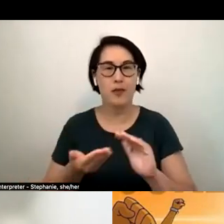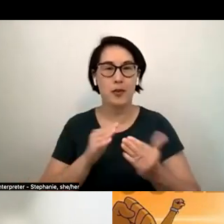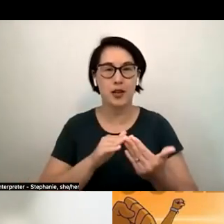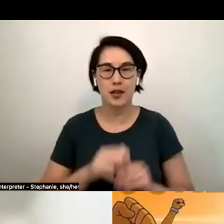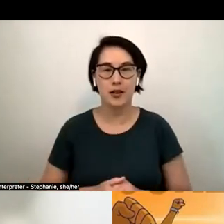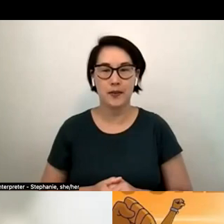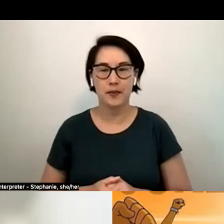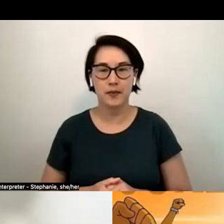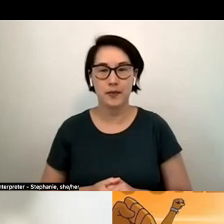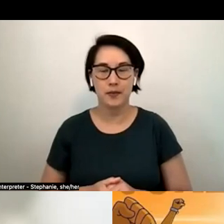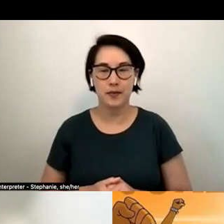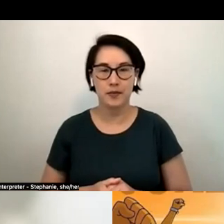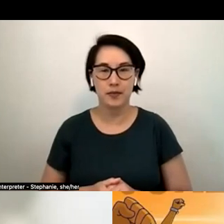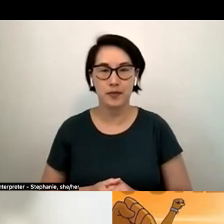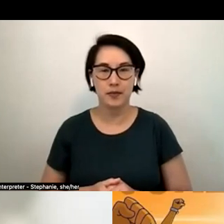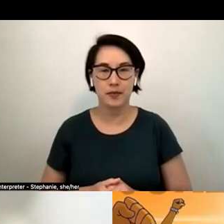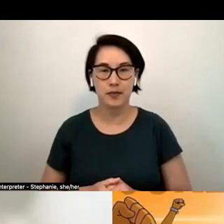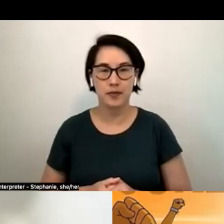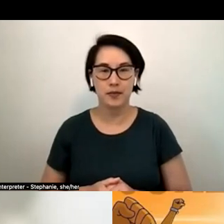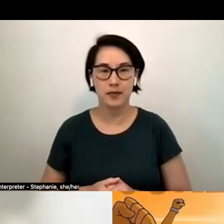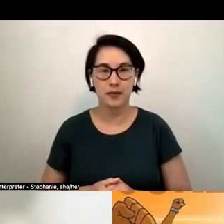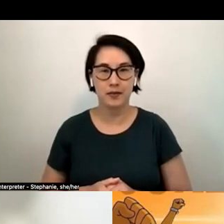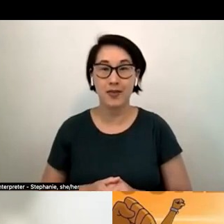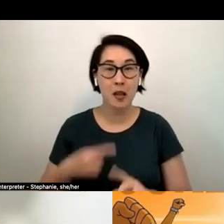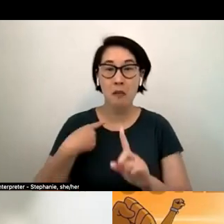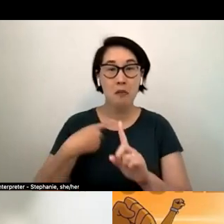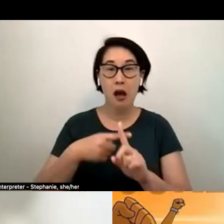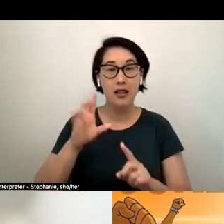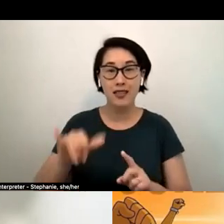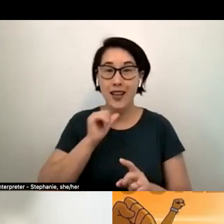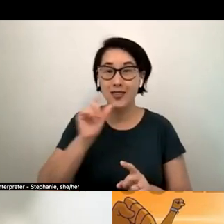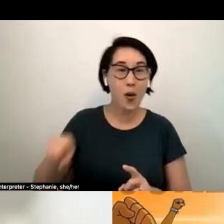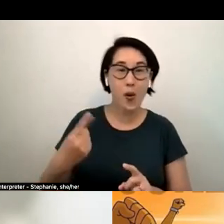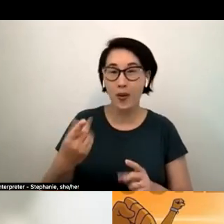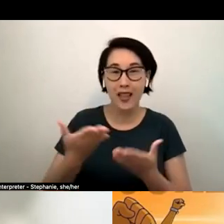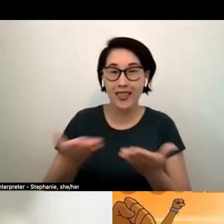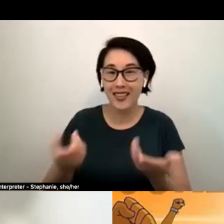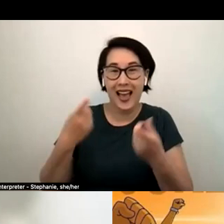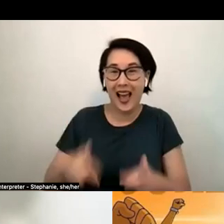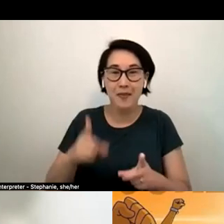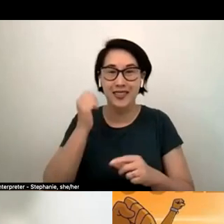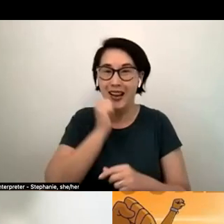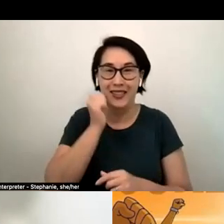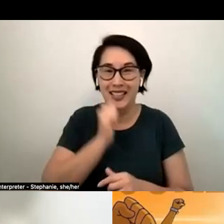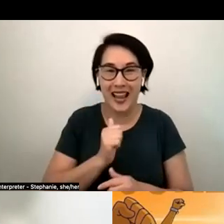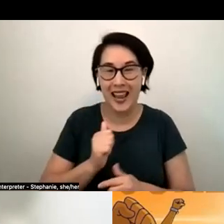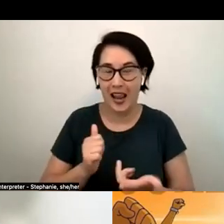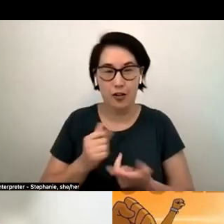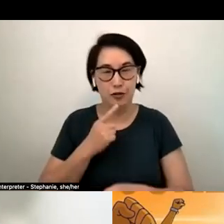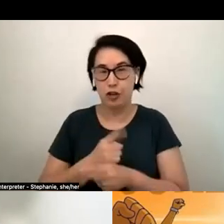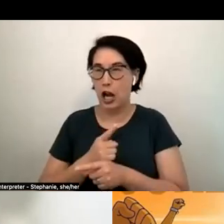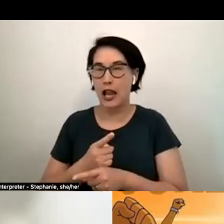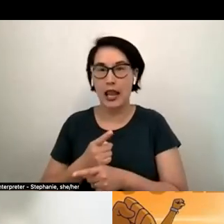um also it's like not the only thing that happens uh every in your in the day in the day in your life